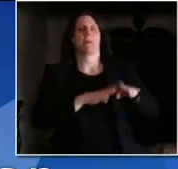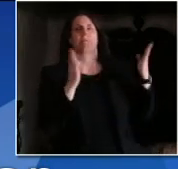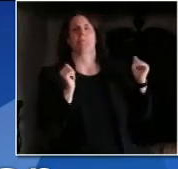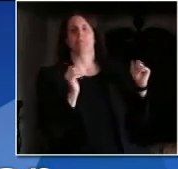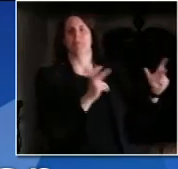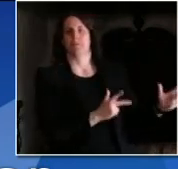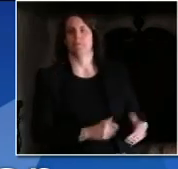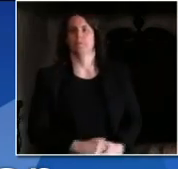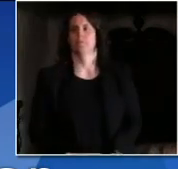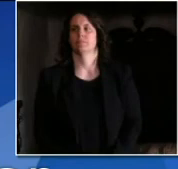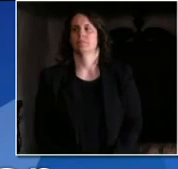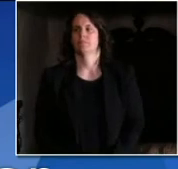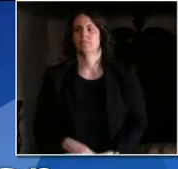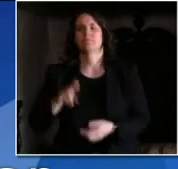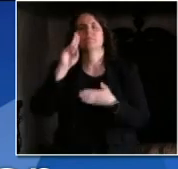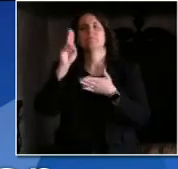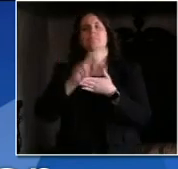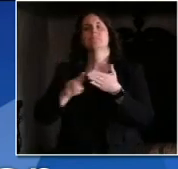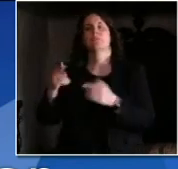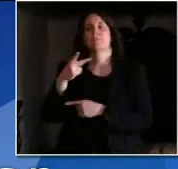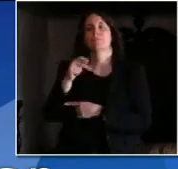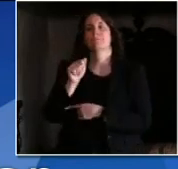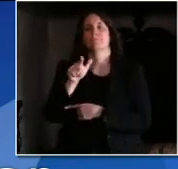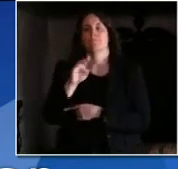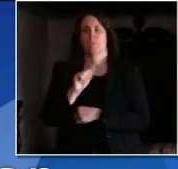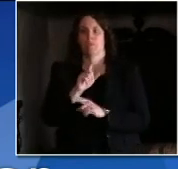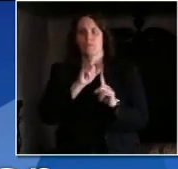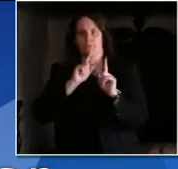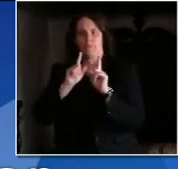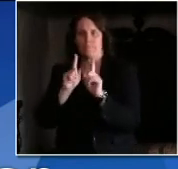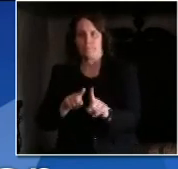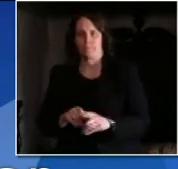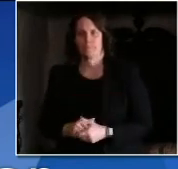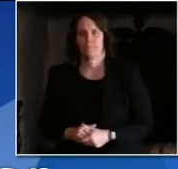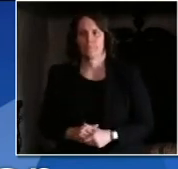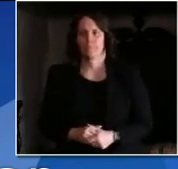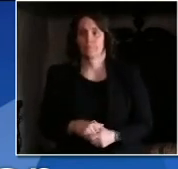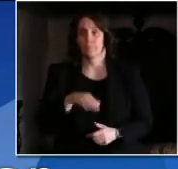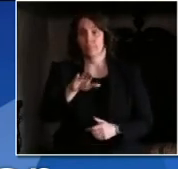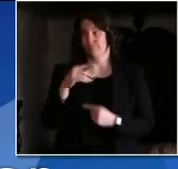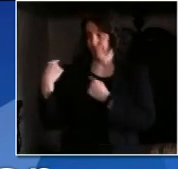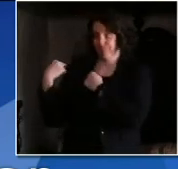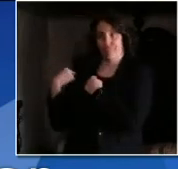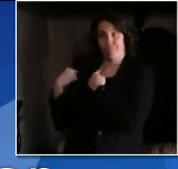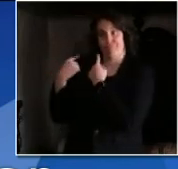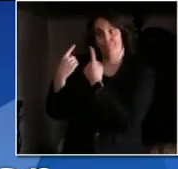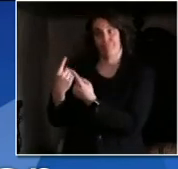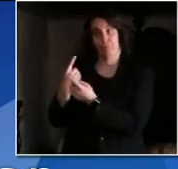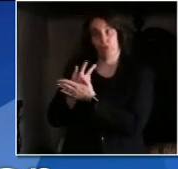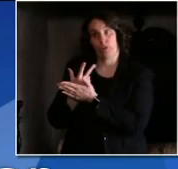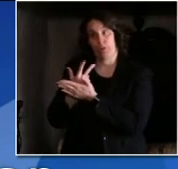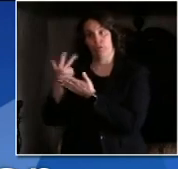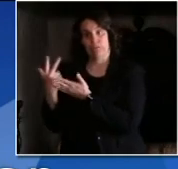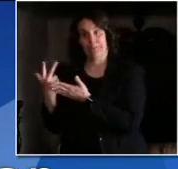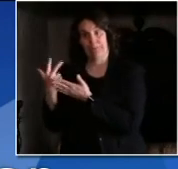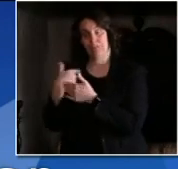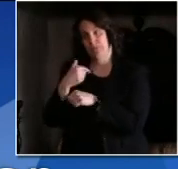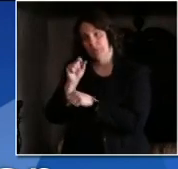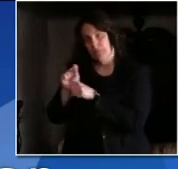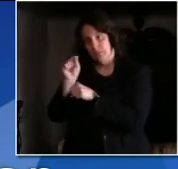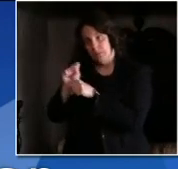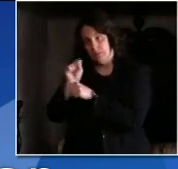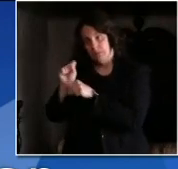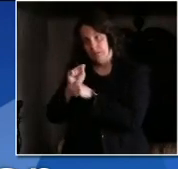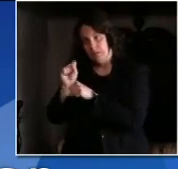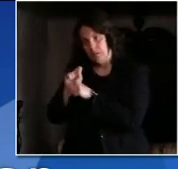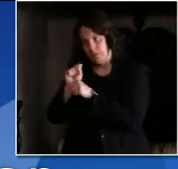during our the first three weeks of safer at home we certainly have been working very hard understanding that these are priorities that